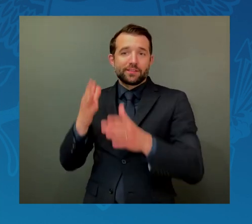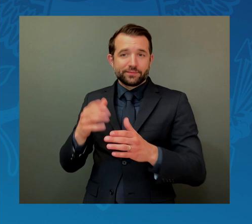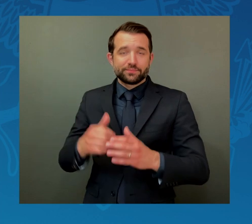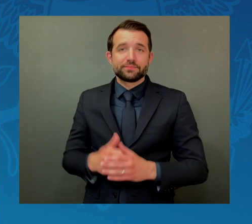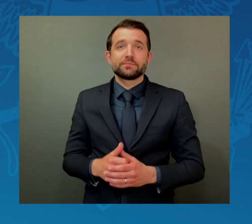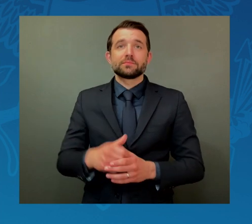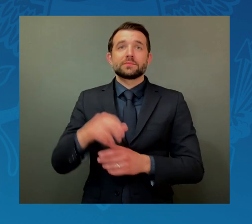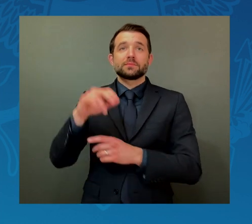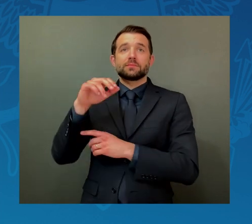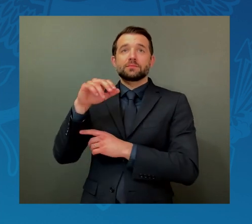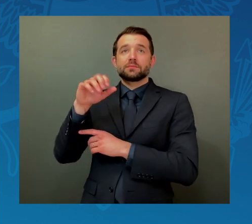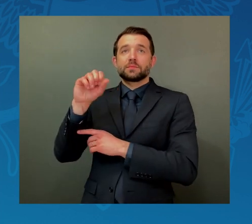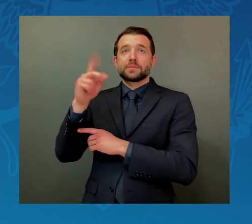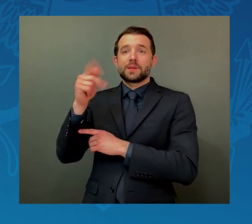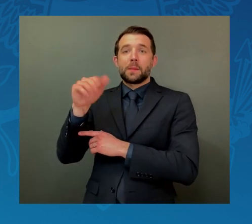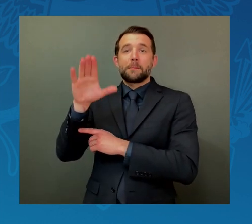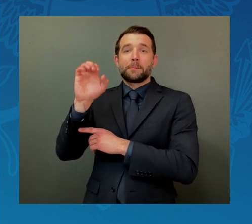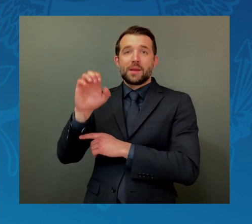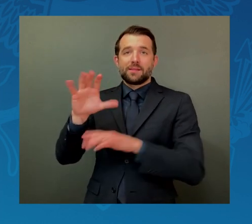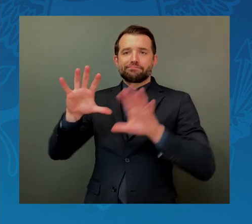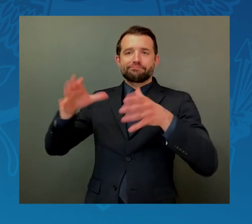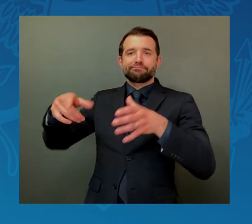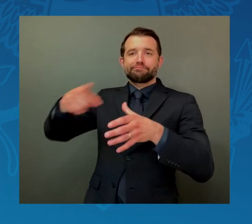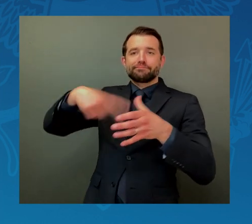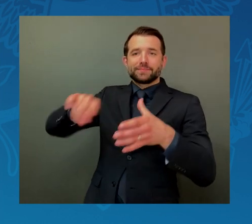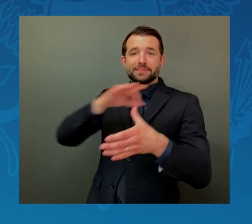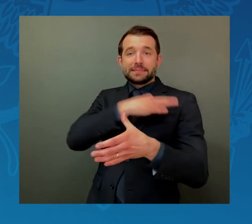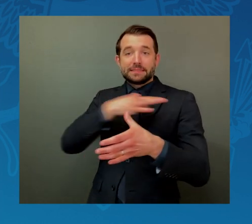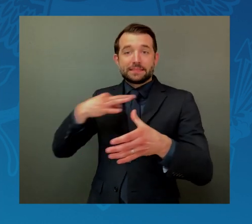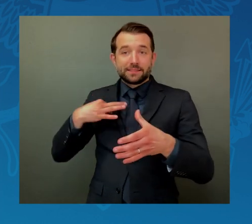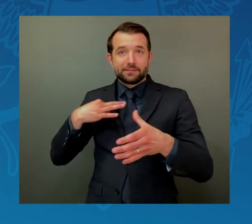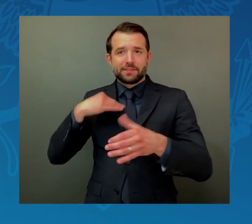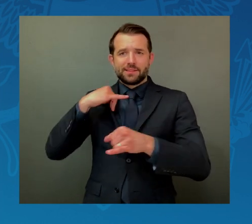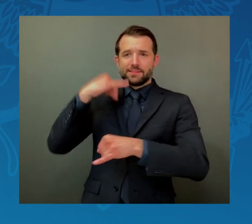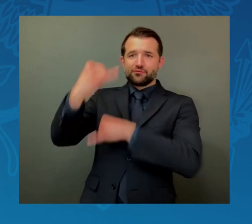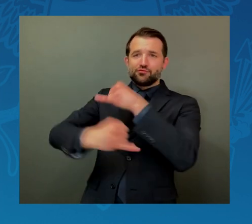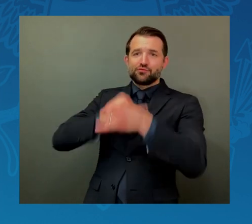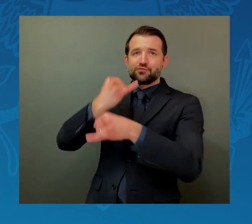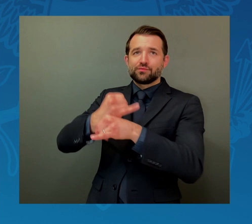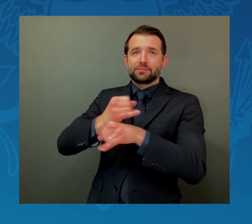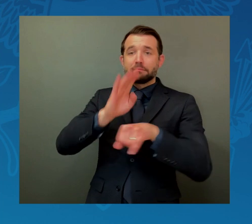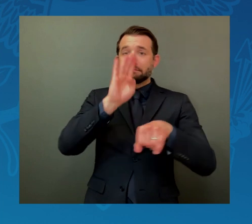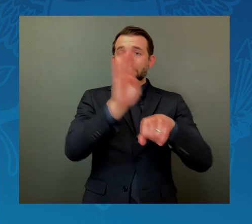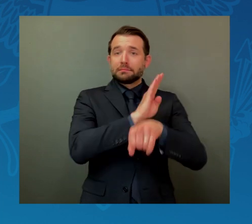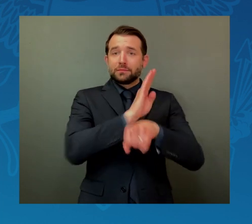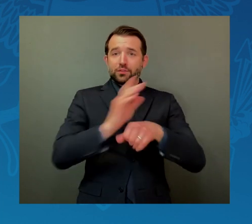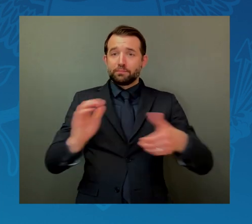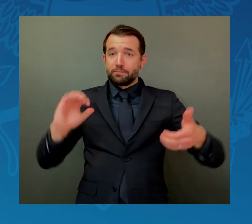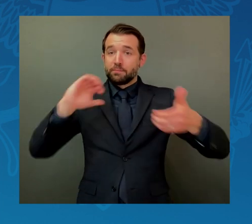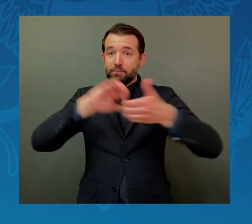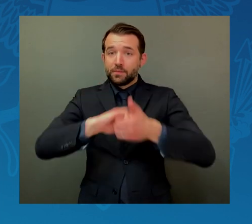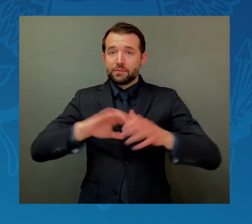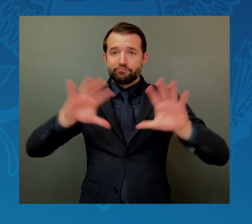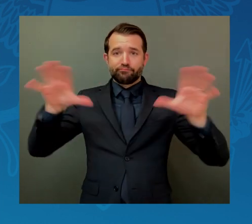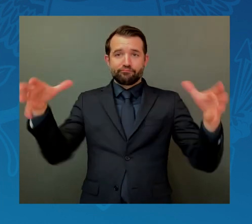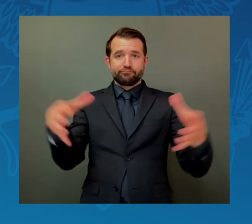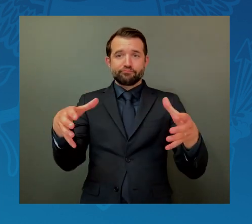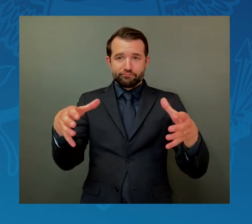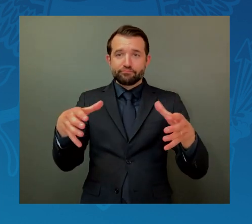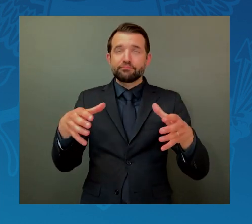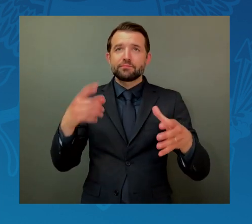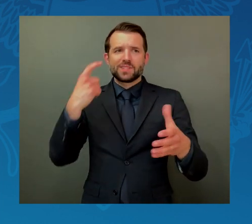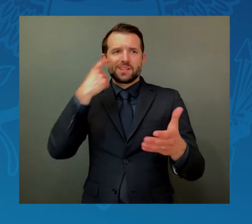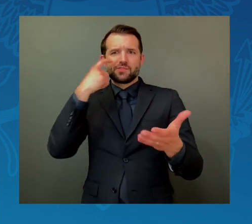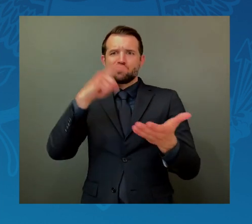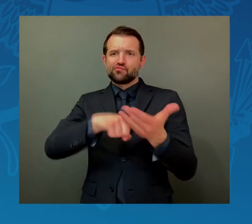and to our international and commercial partners. I think everyone here recognizes how extraordinary